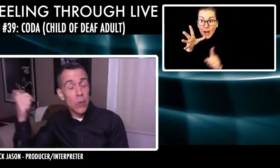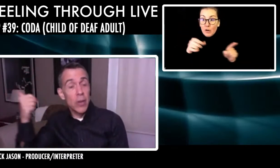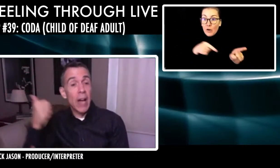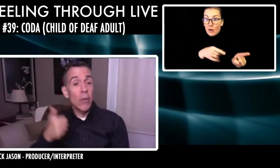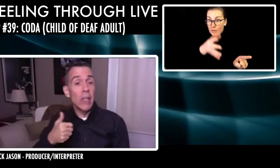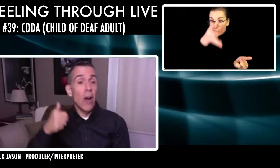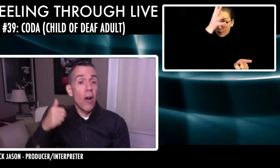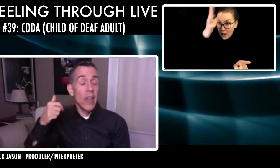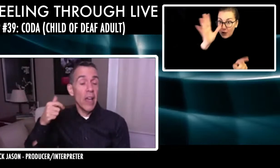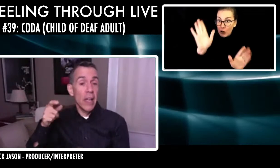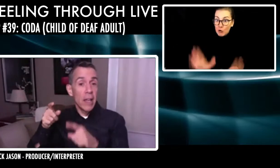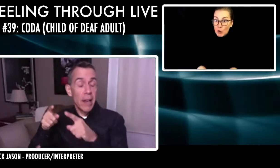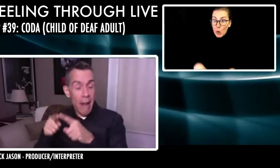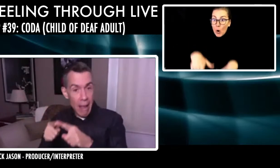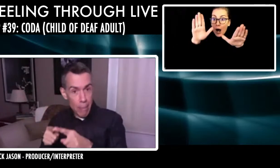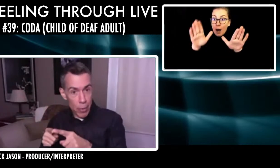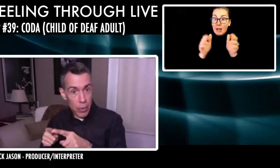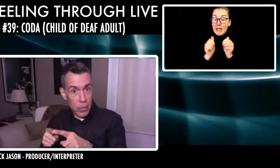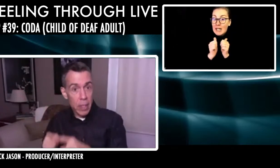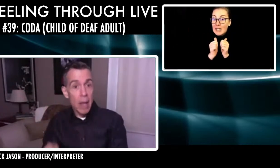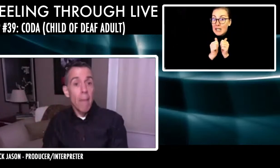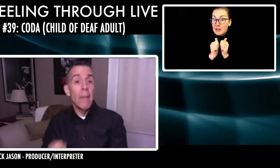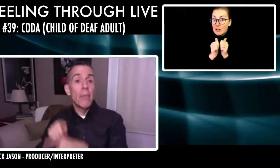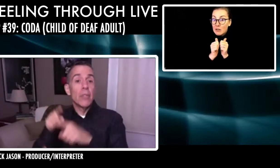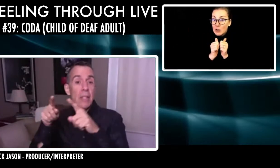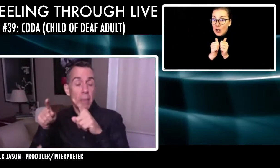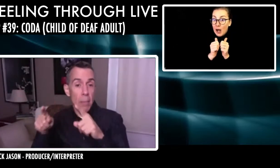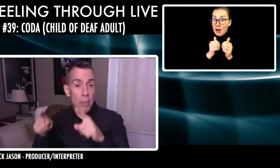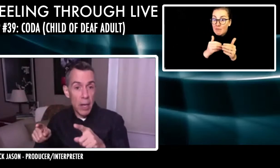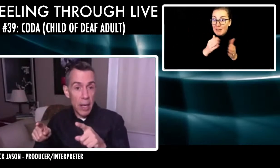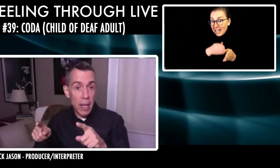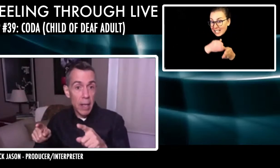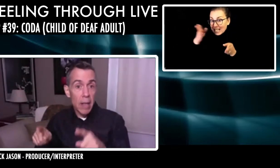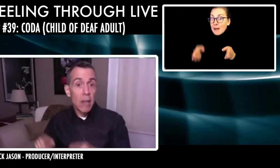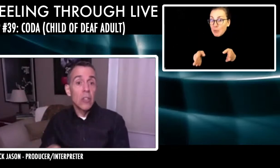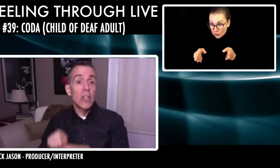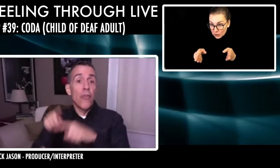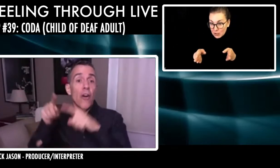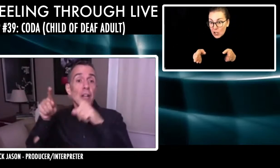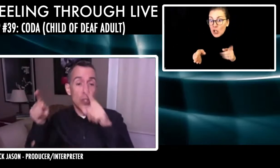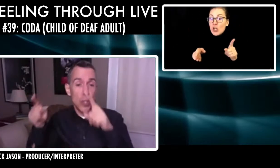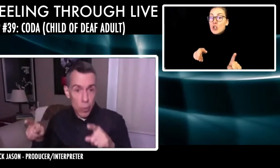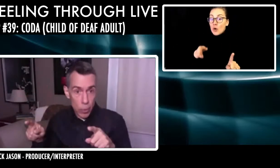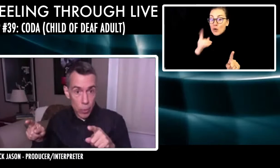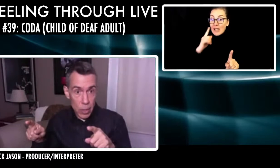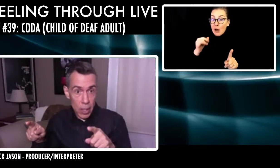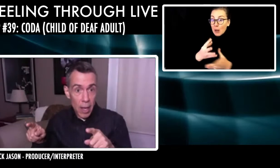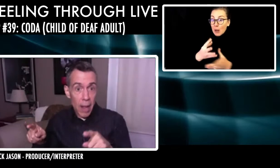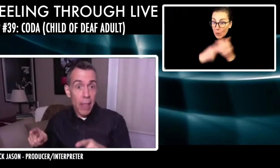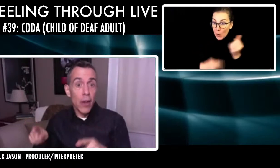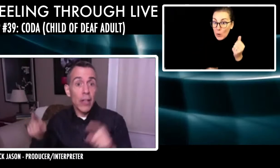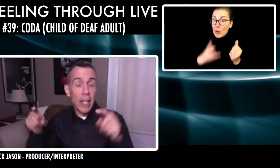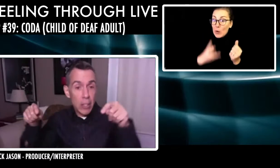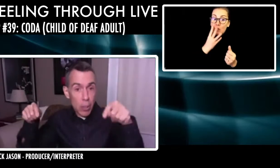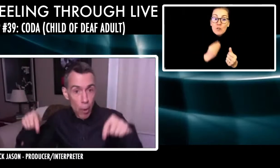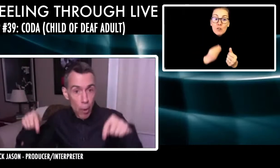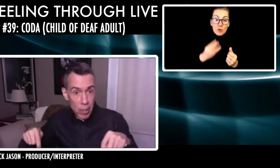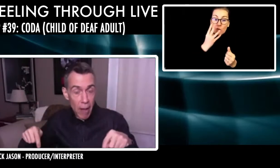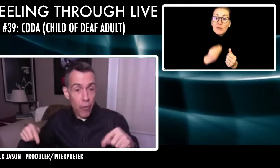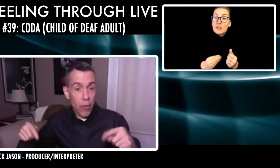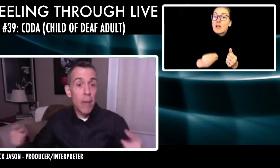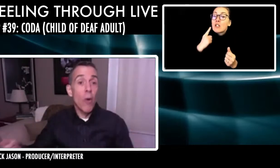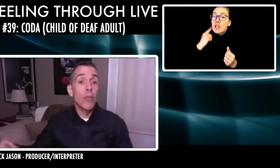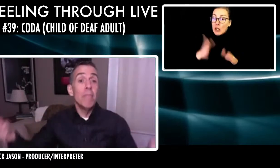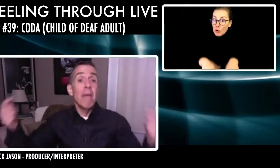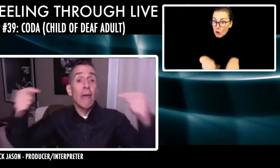So not only are they neighbors, members of the same community, Sephardic Jews, their kids are both